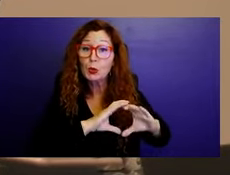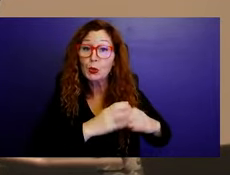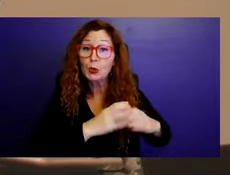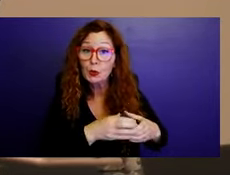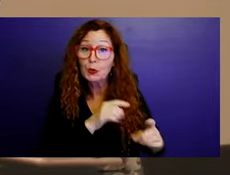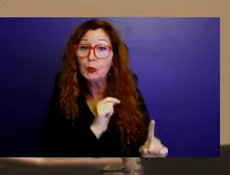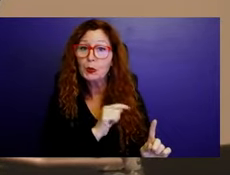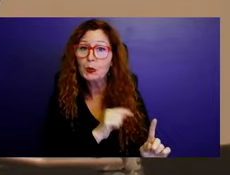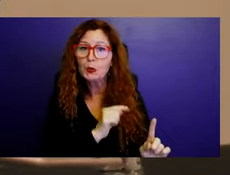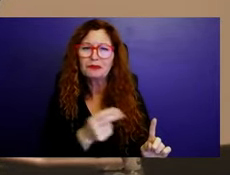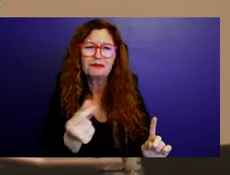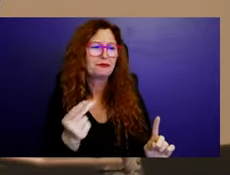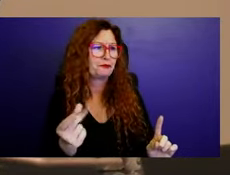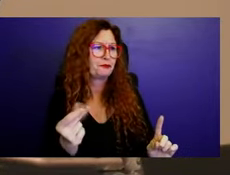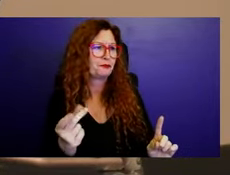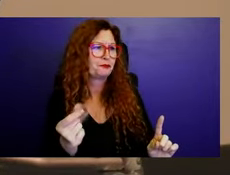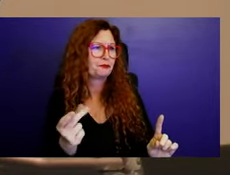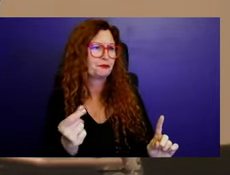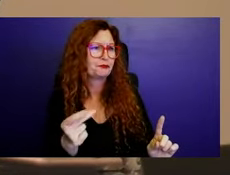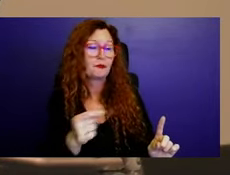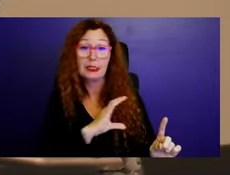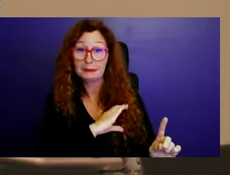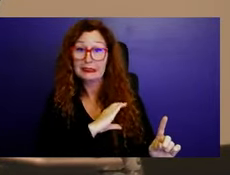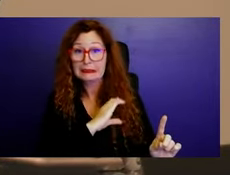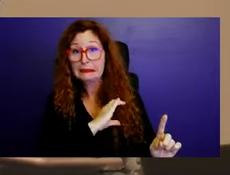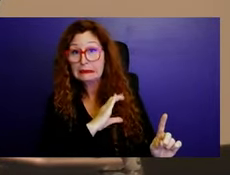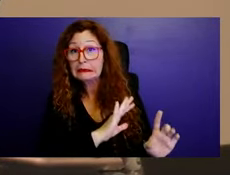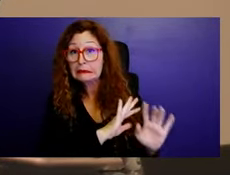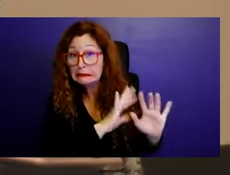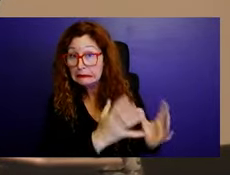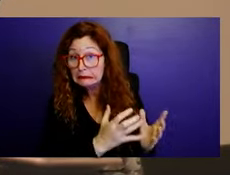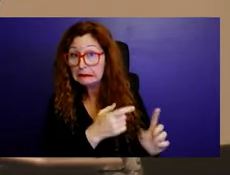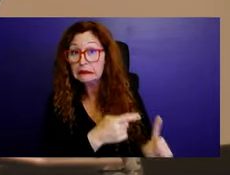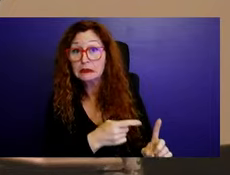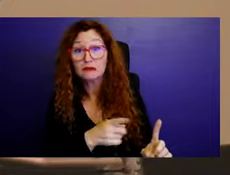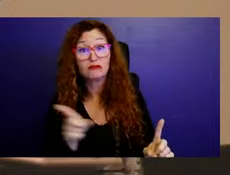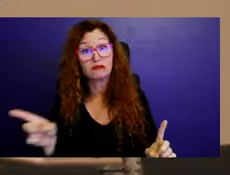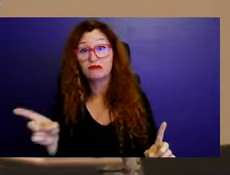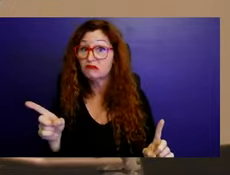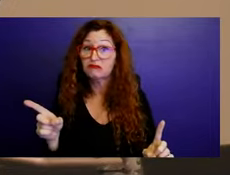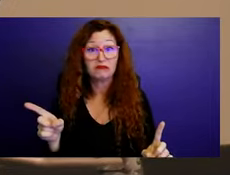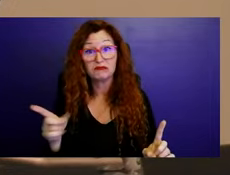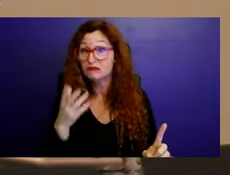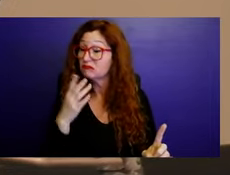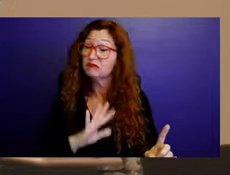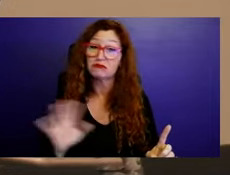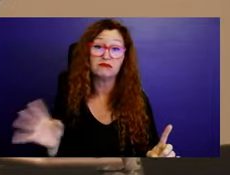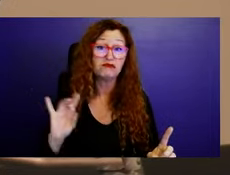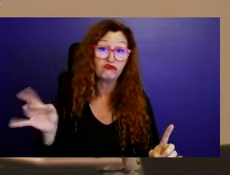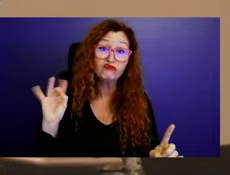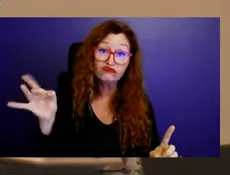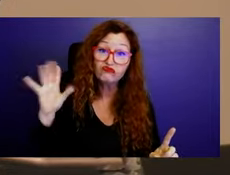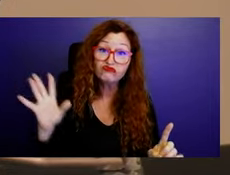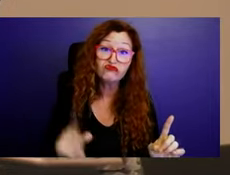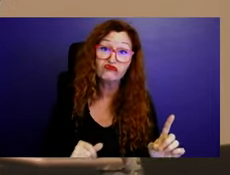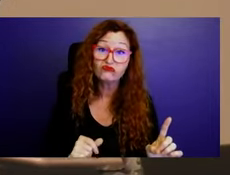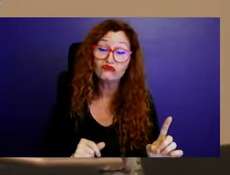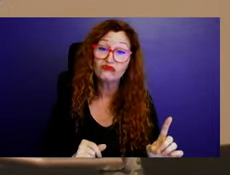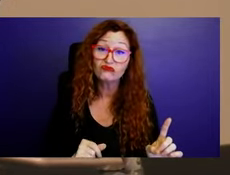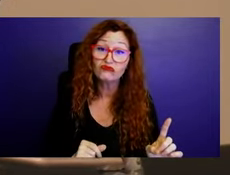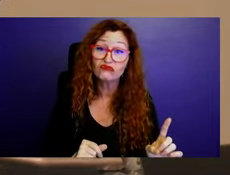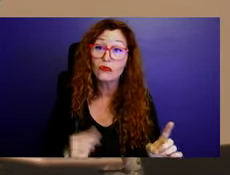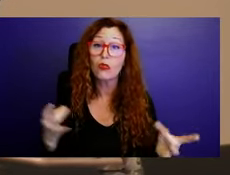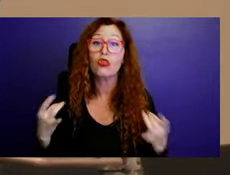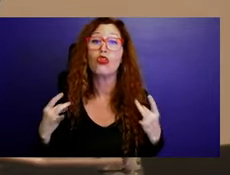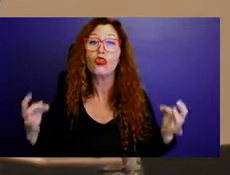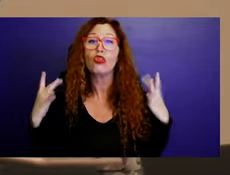the police, the police itself, they just don't really do a good job. They just pass it on down the line and the good old